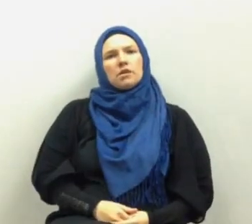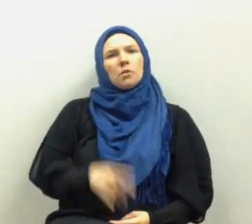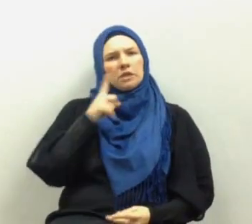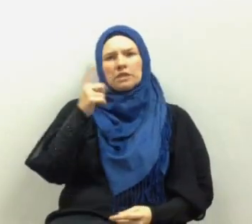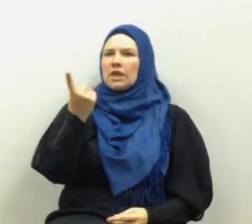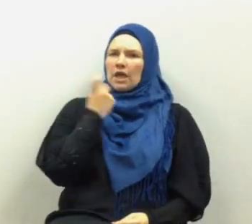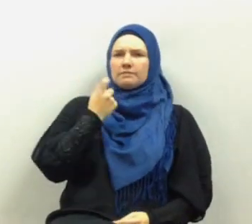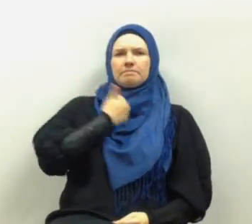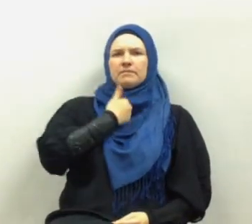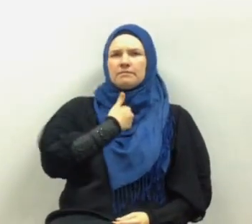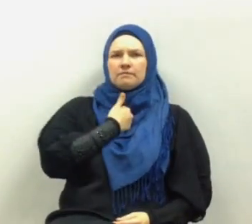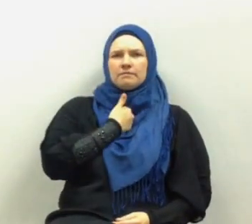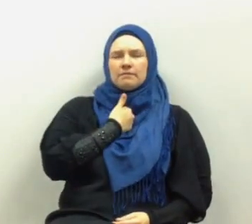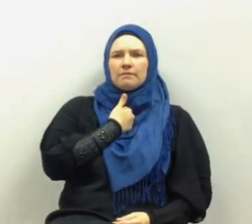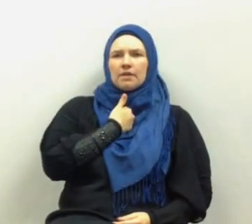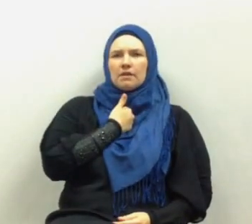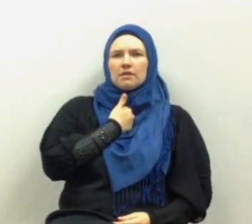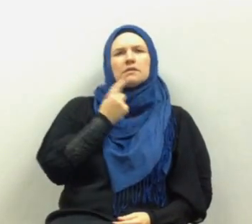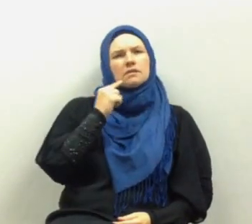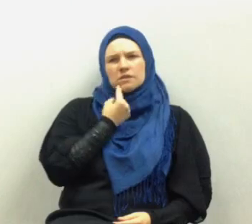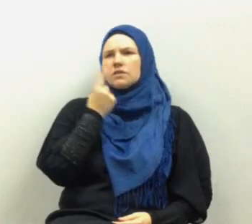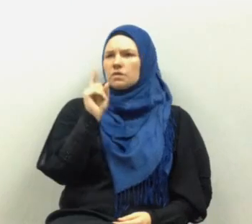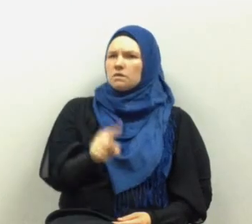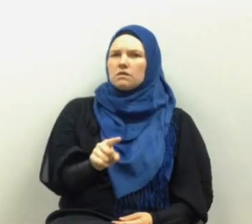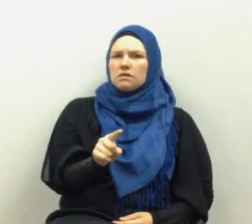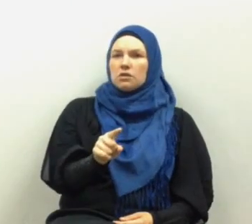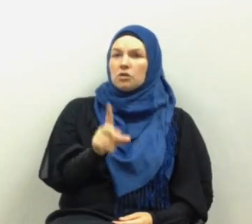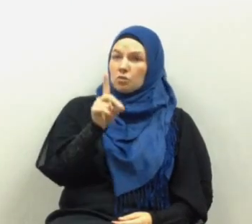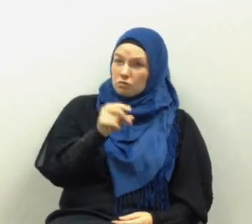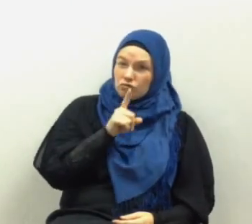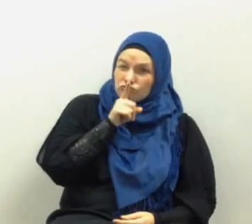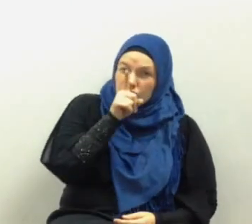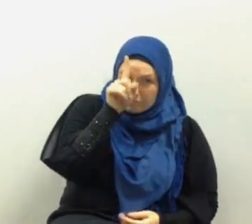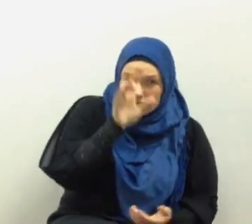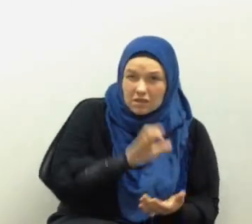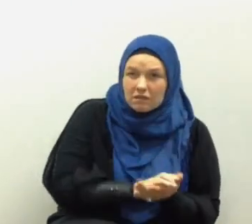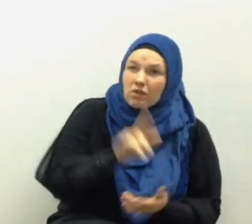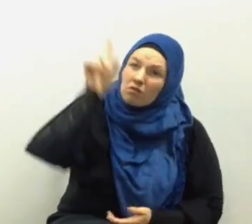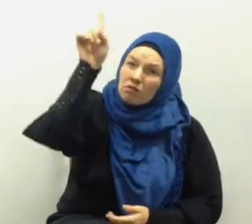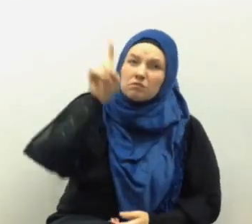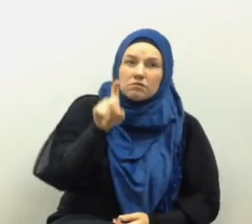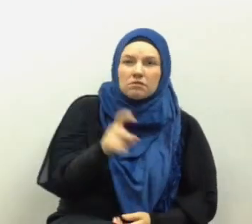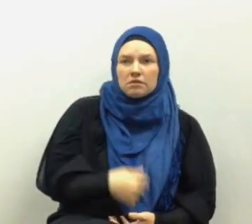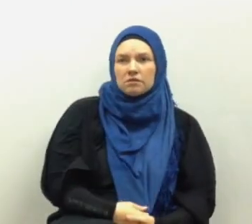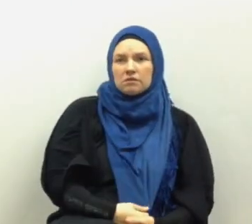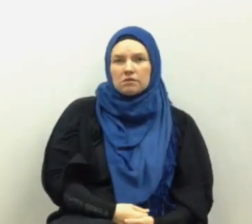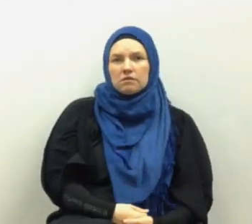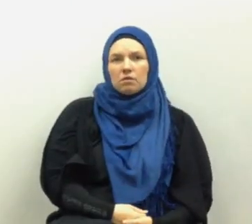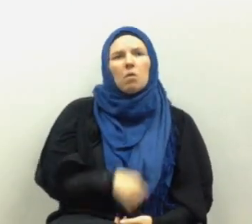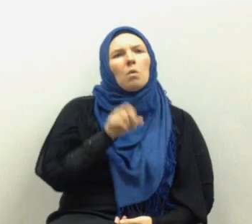we need to ask ourselves that serious question do we really truly believe Allah